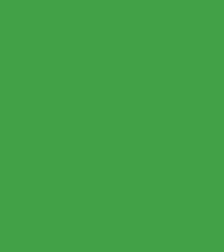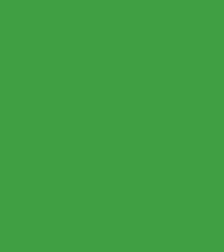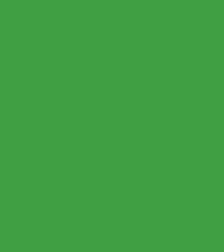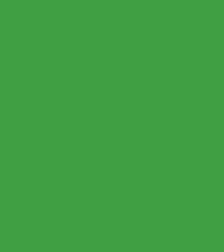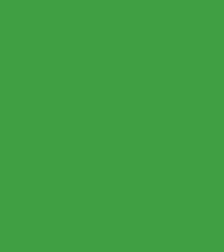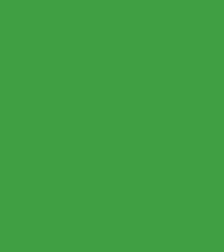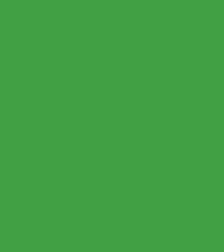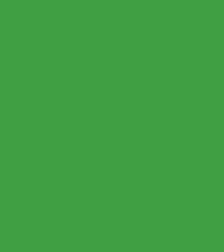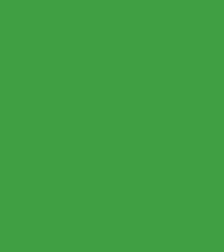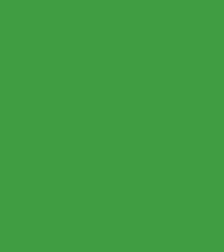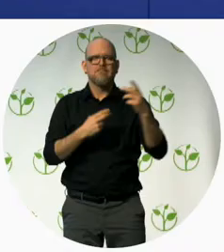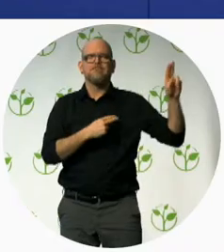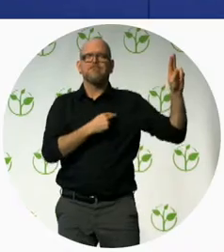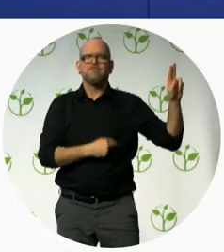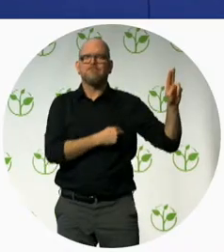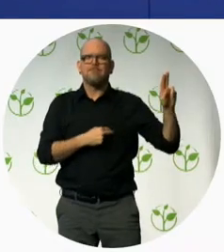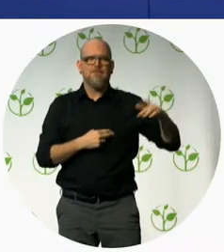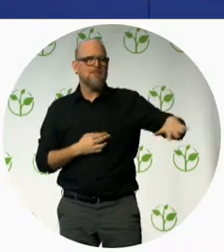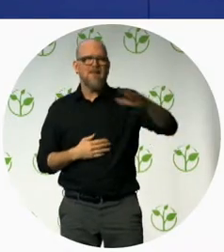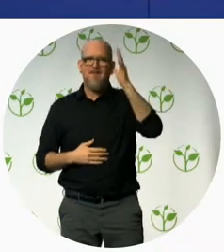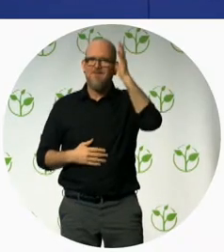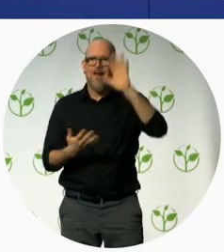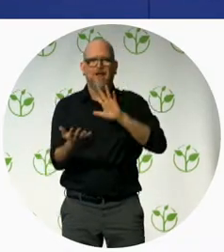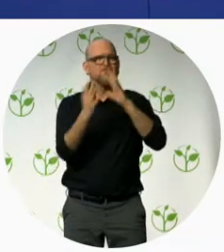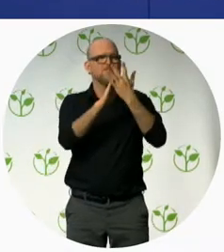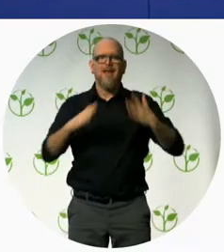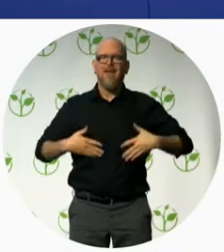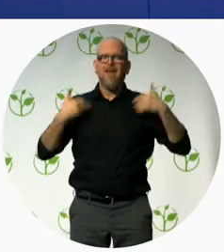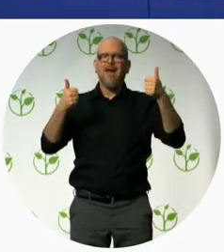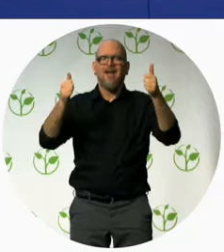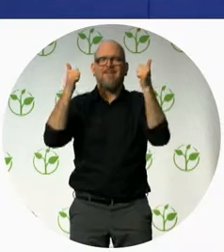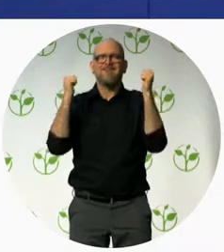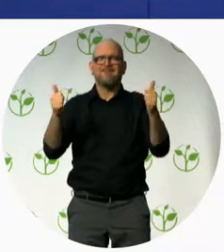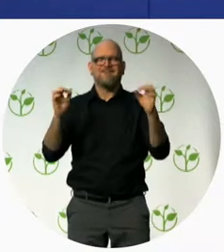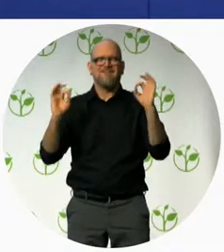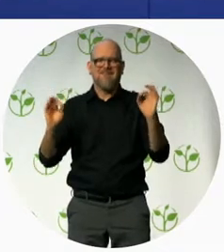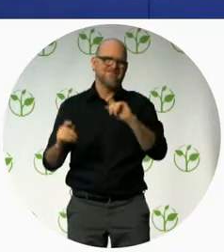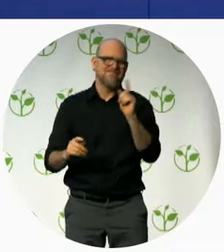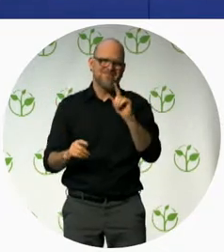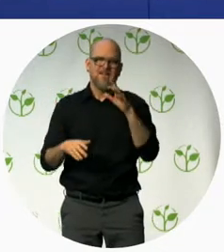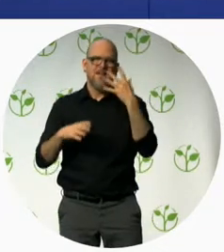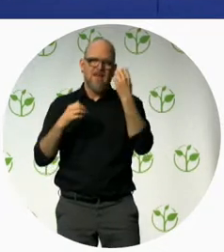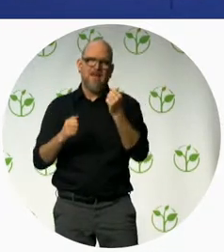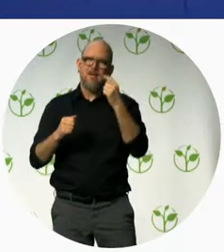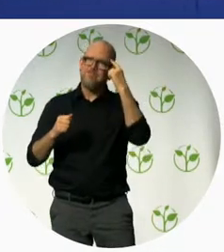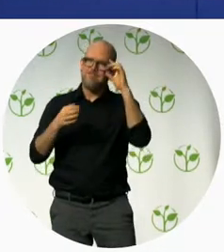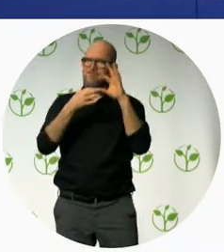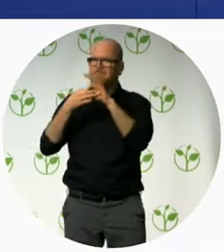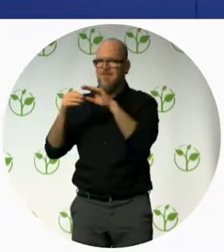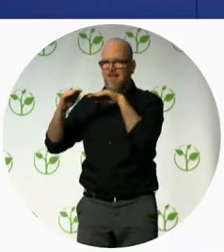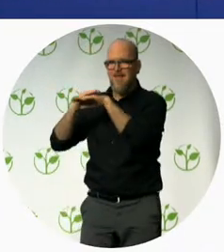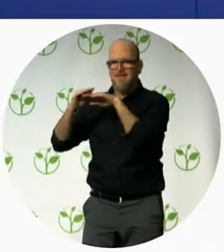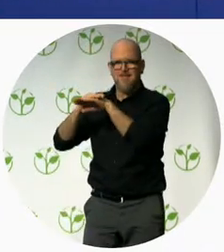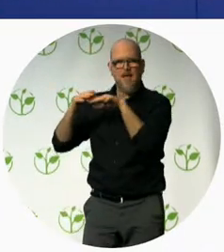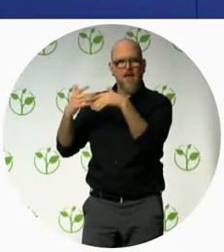what we can do though is try to ensure that people have access to quality and affordable health care this is